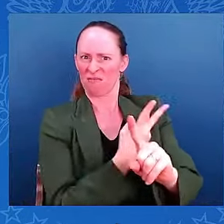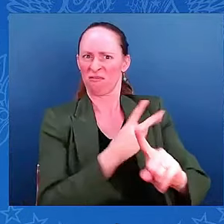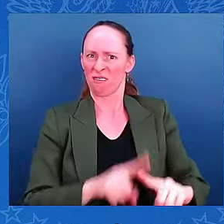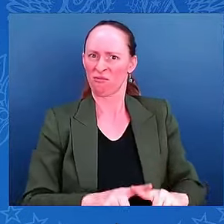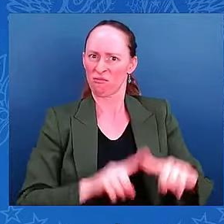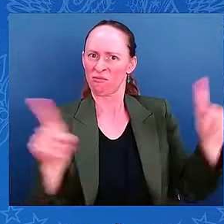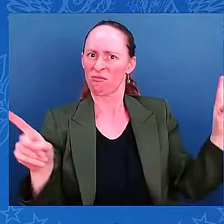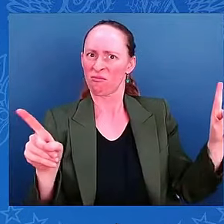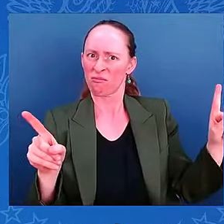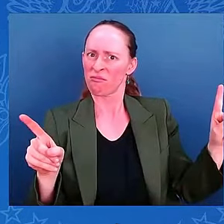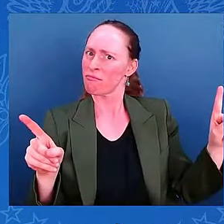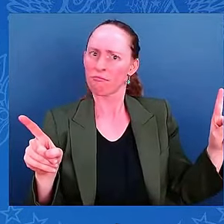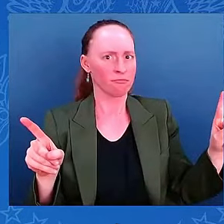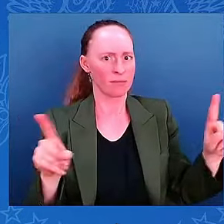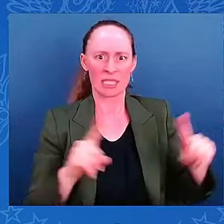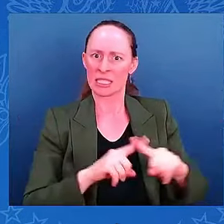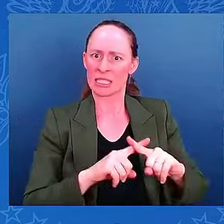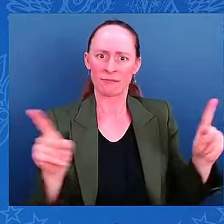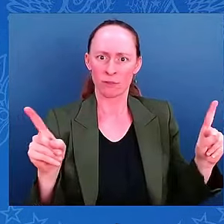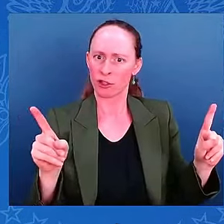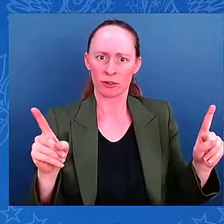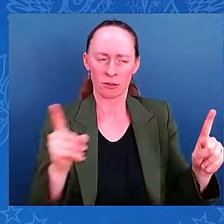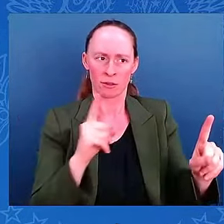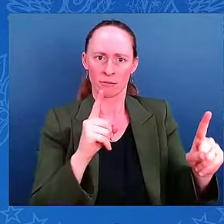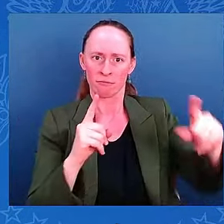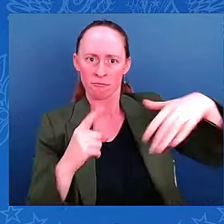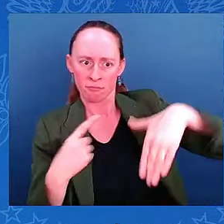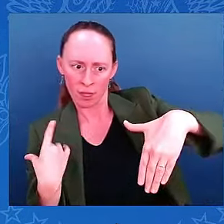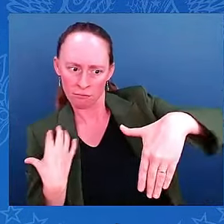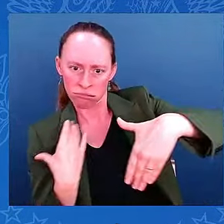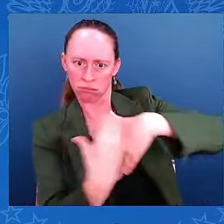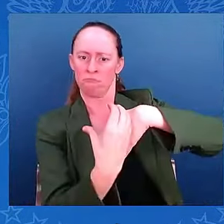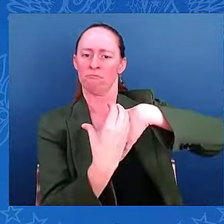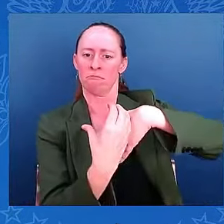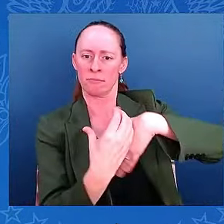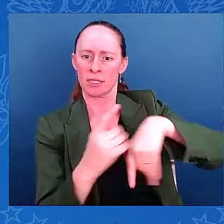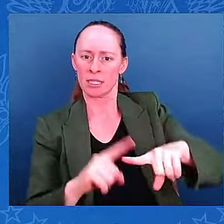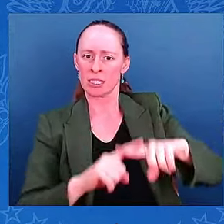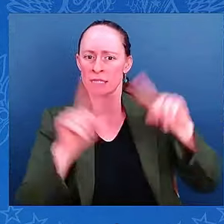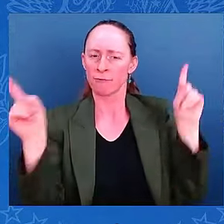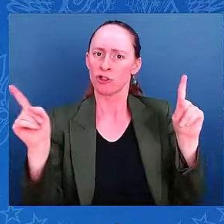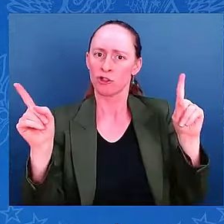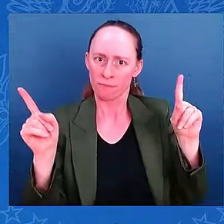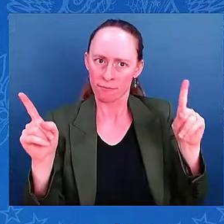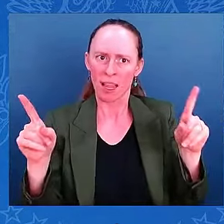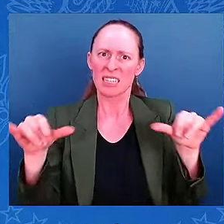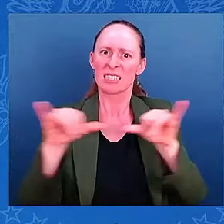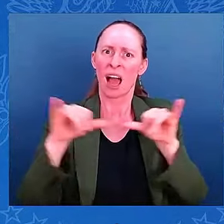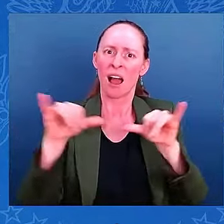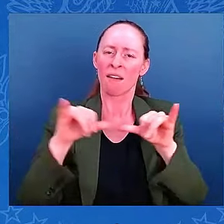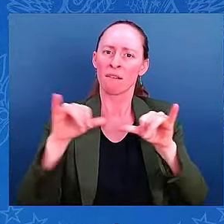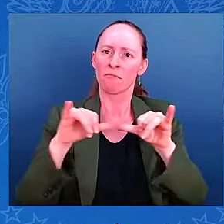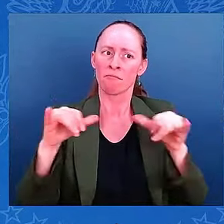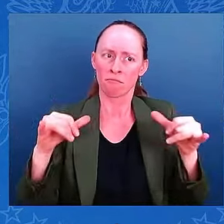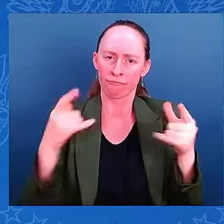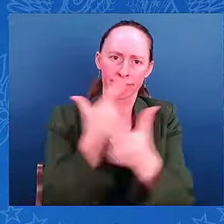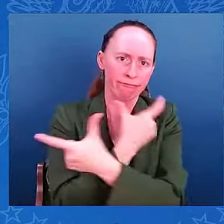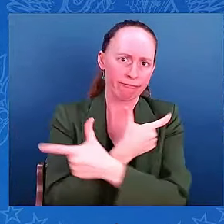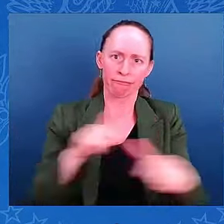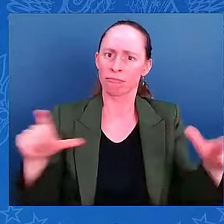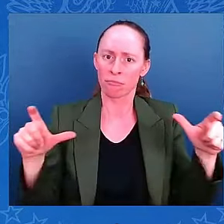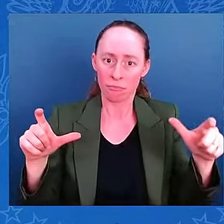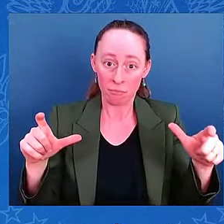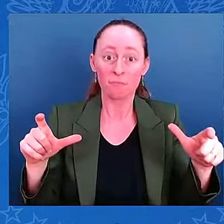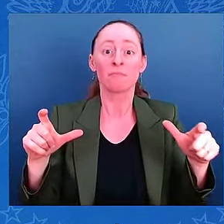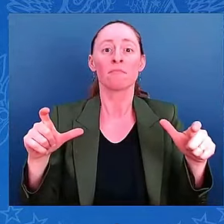coast really raises the storm surge risk, and the size of the storm is going to produce hazardous impacts across much of the peninsula. So we've been hitting, you know, the